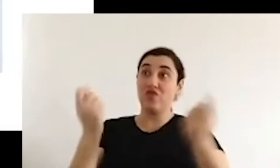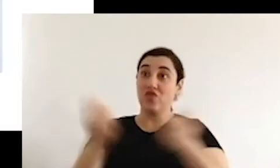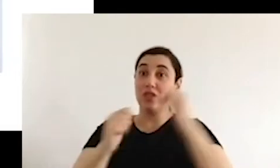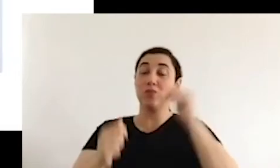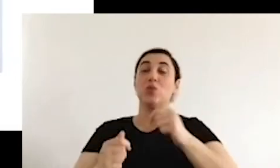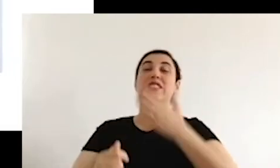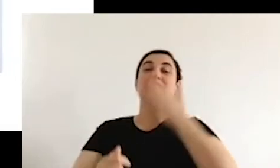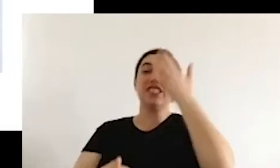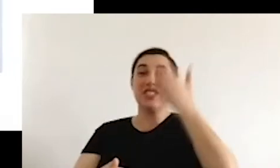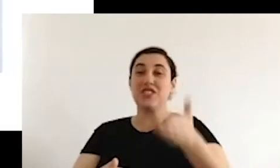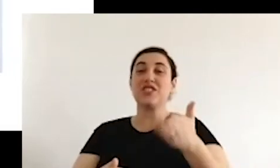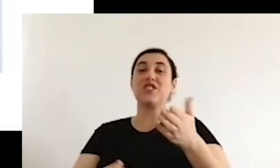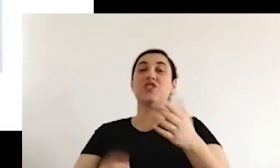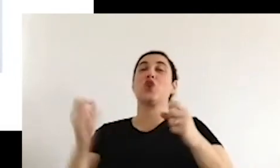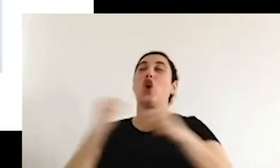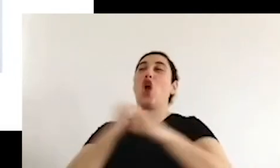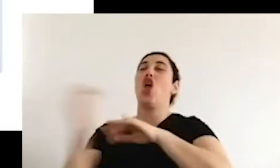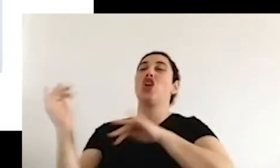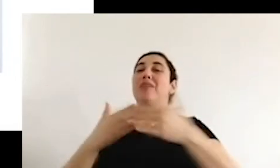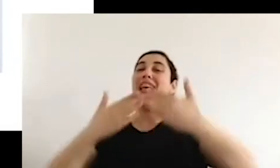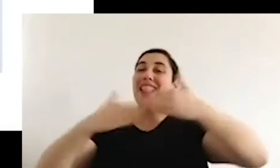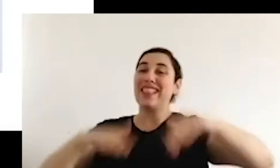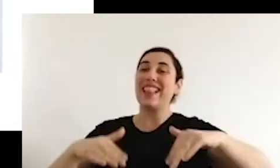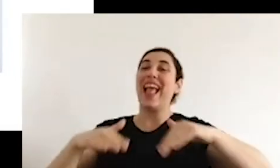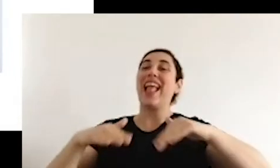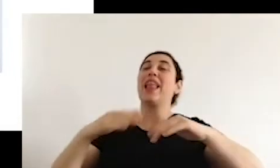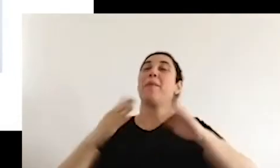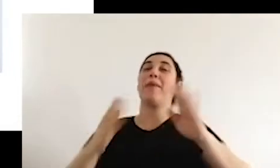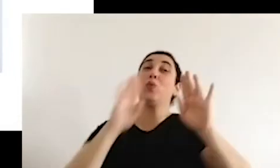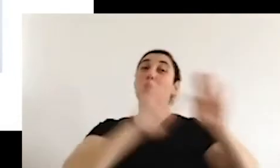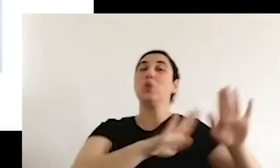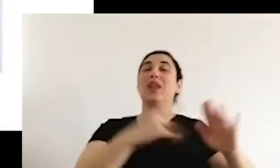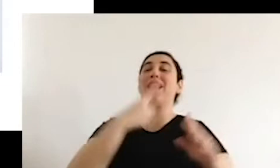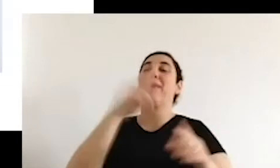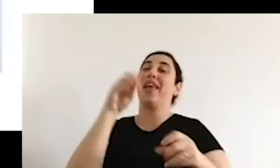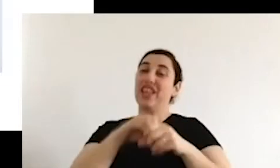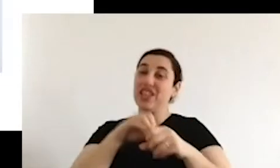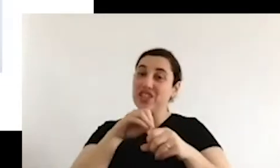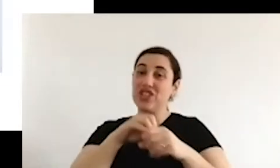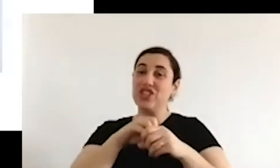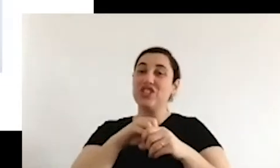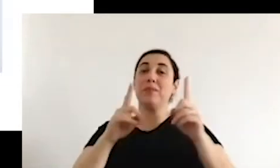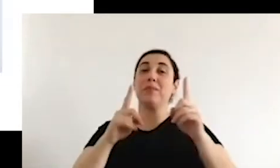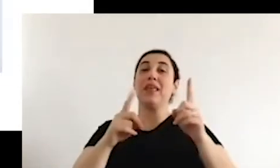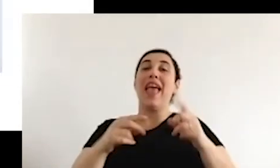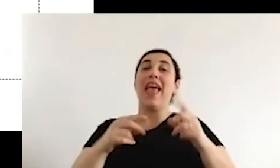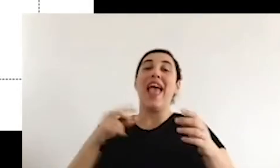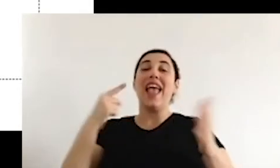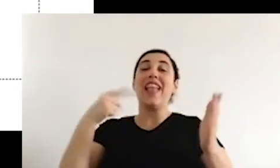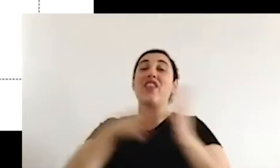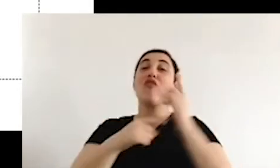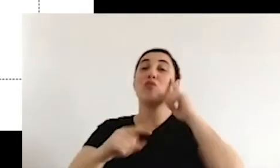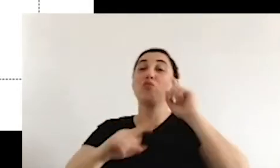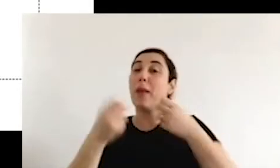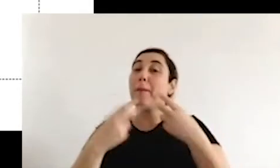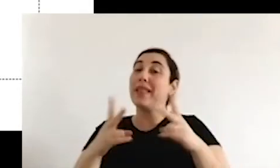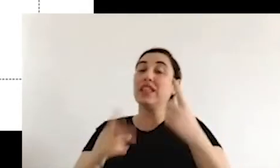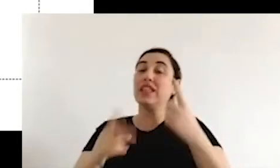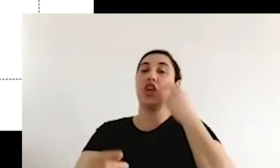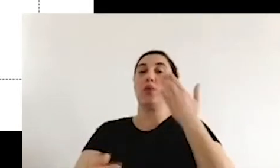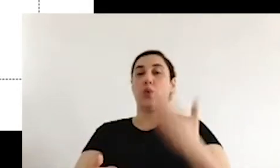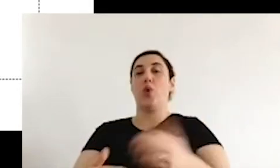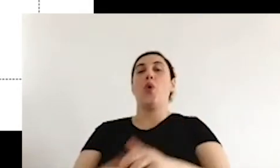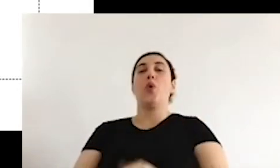or Greens are joining their forces and are able to stop these anti